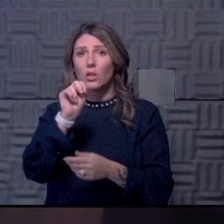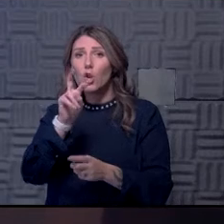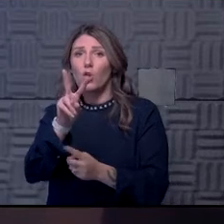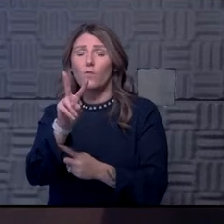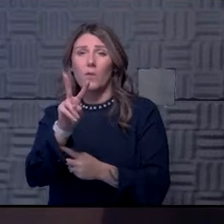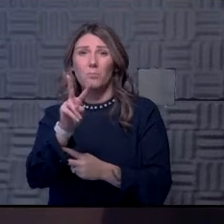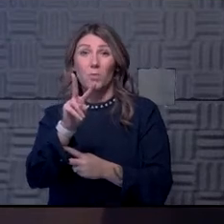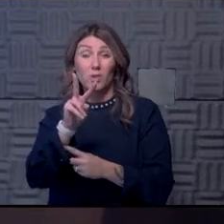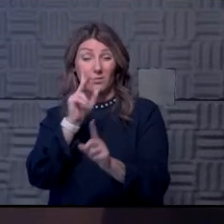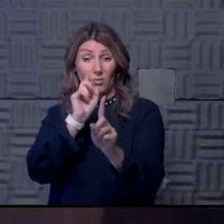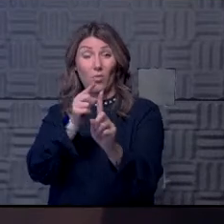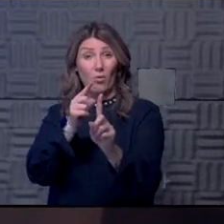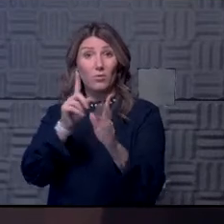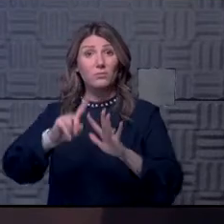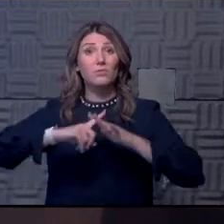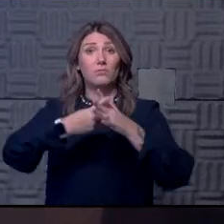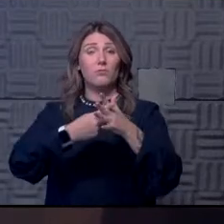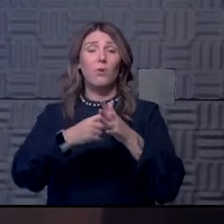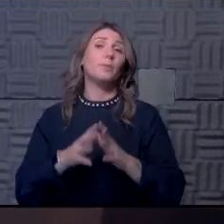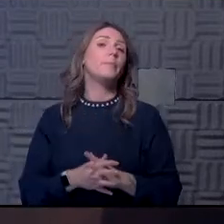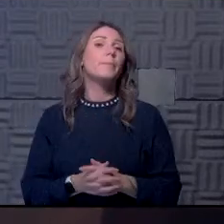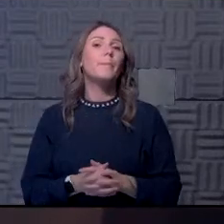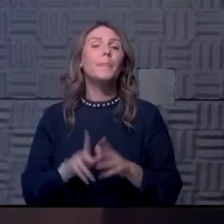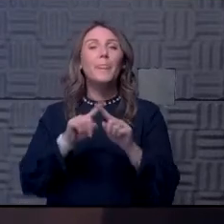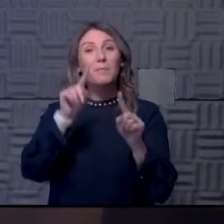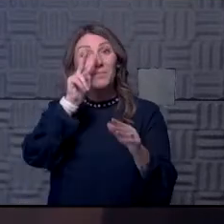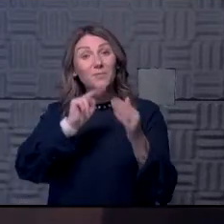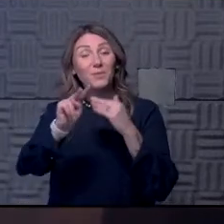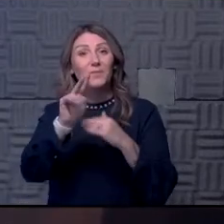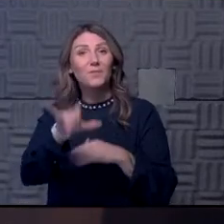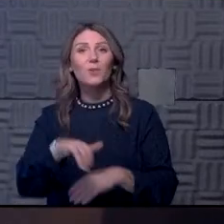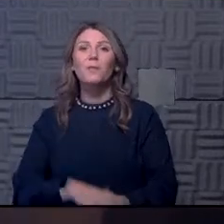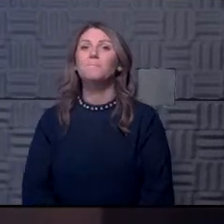uh, goal to get this started. Um, but look forward to that.